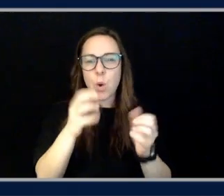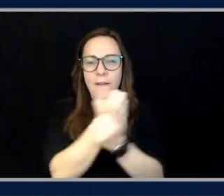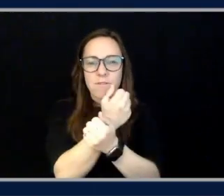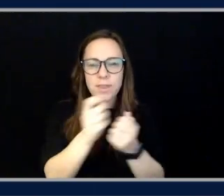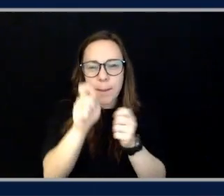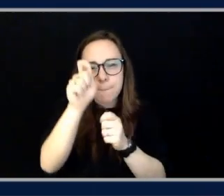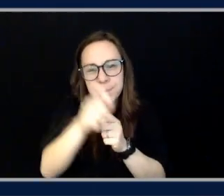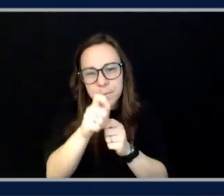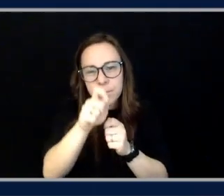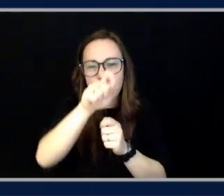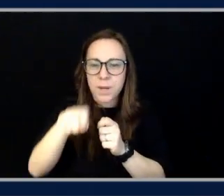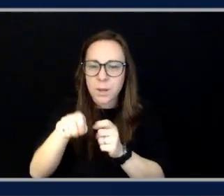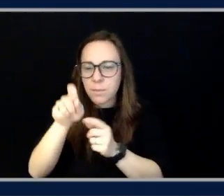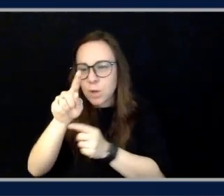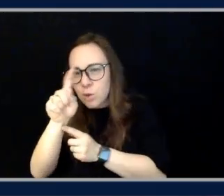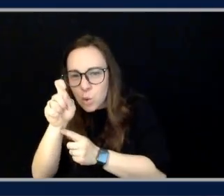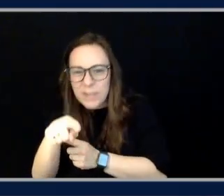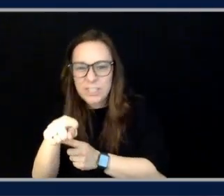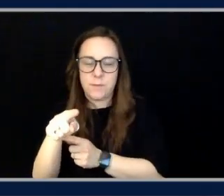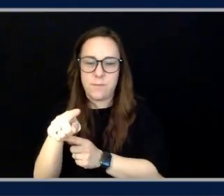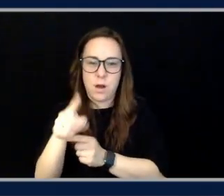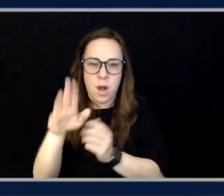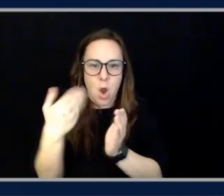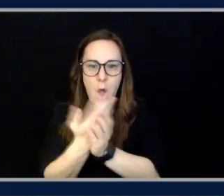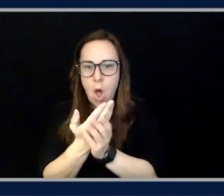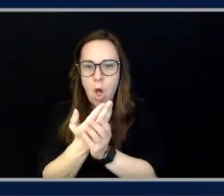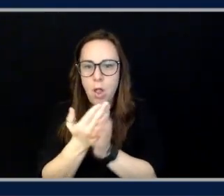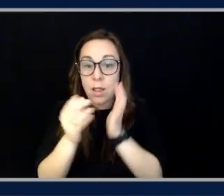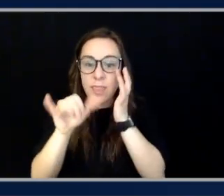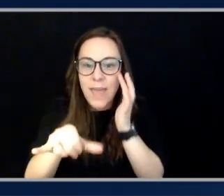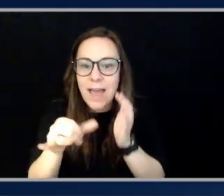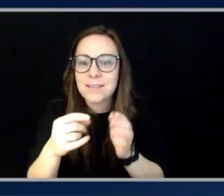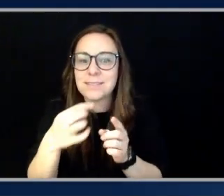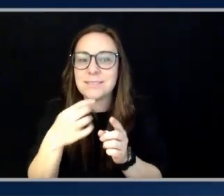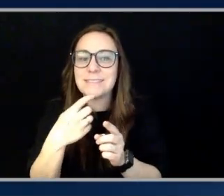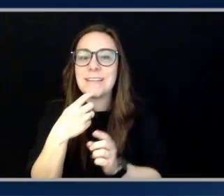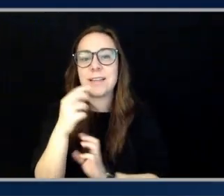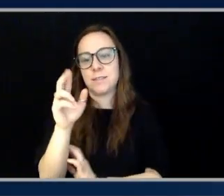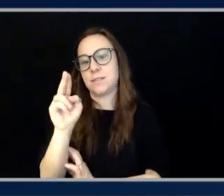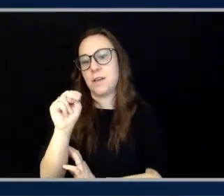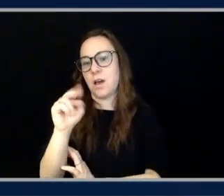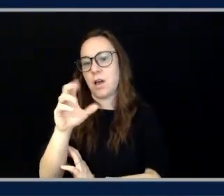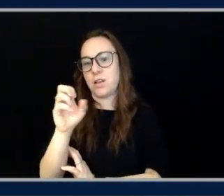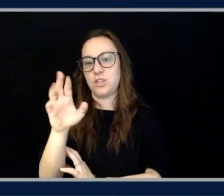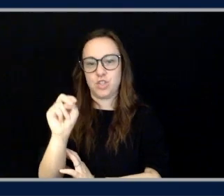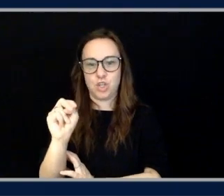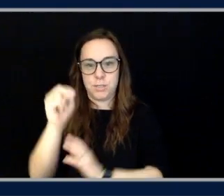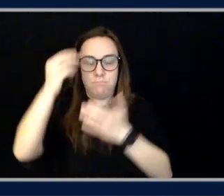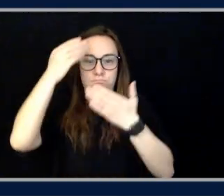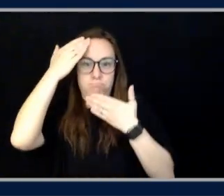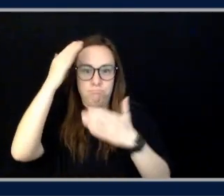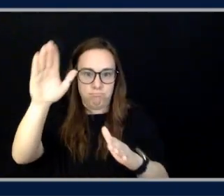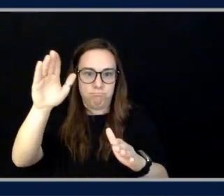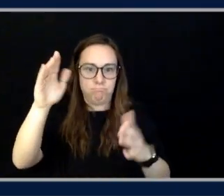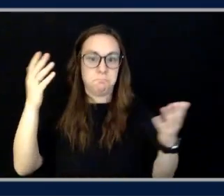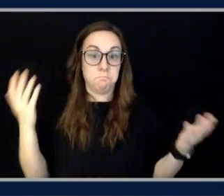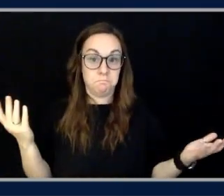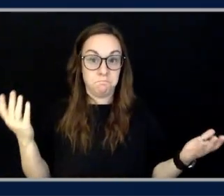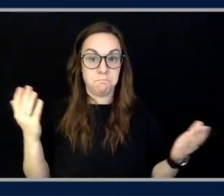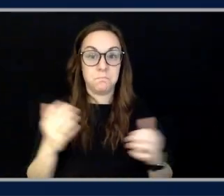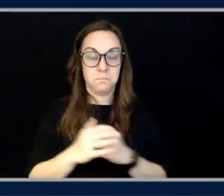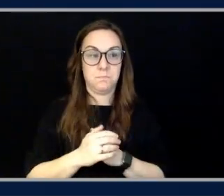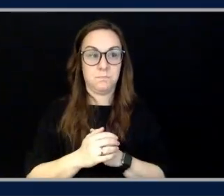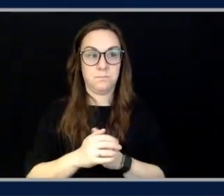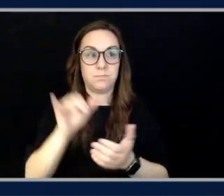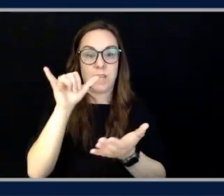question marks where it will say something like uncertain, right? So it was like tick is enabled, uncertain is the question